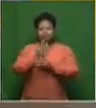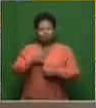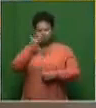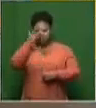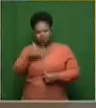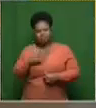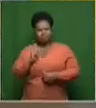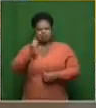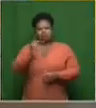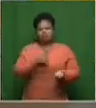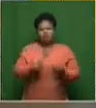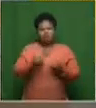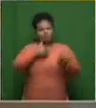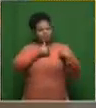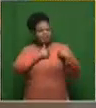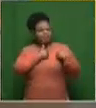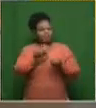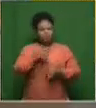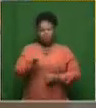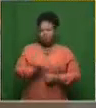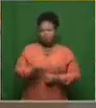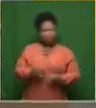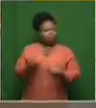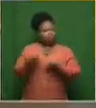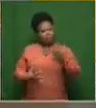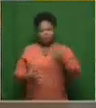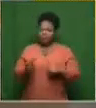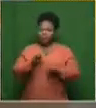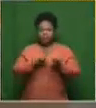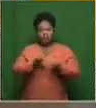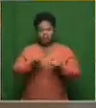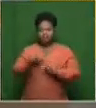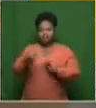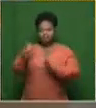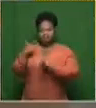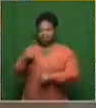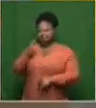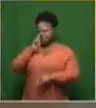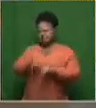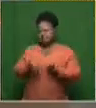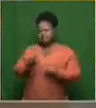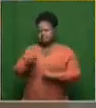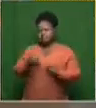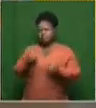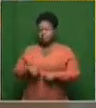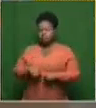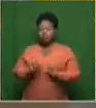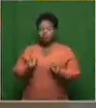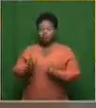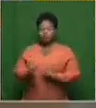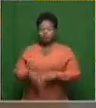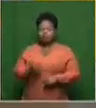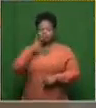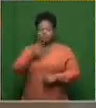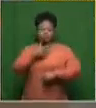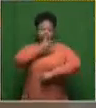safe? Are they not safe? Is there anything untoward about it? All of these questions are coming through. And this is going to be a very frank discussion about the coronavirus